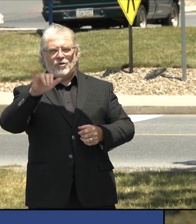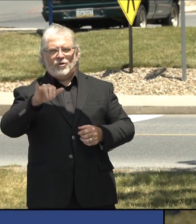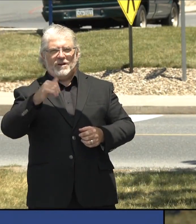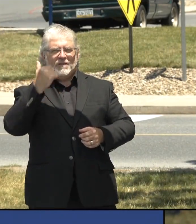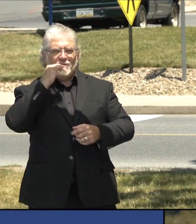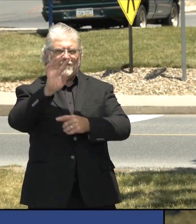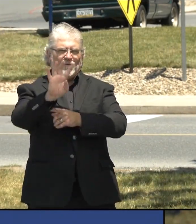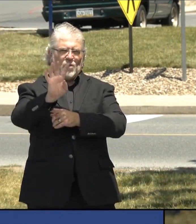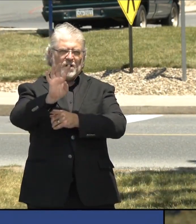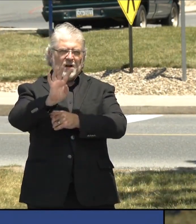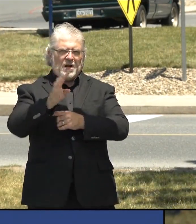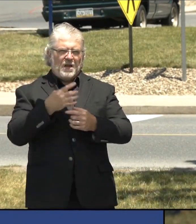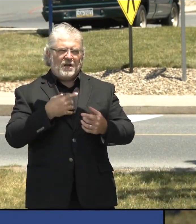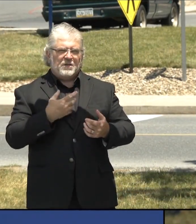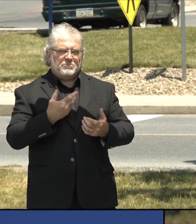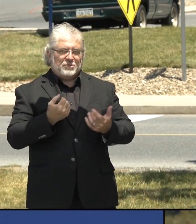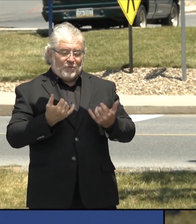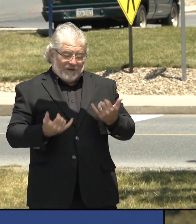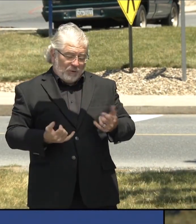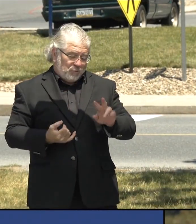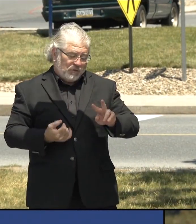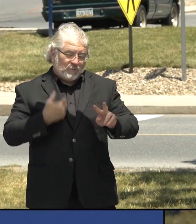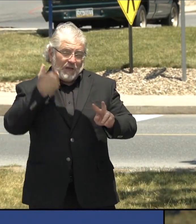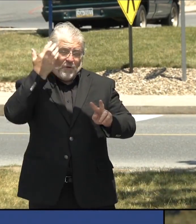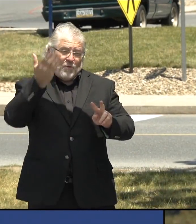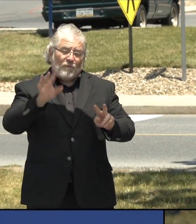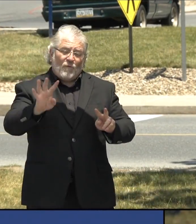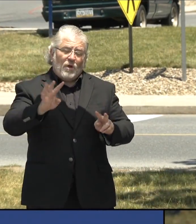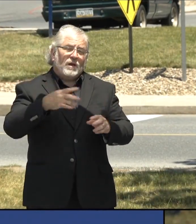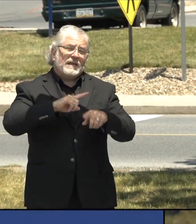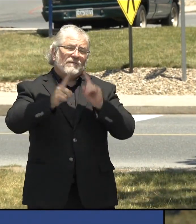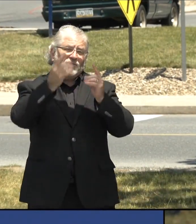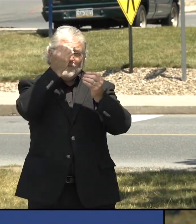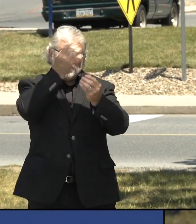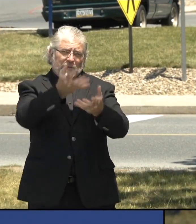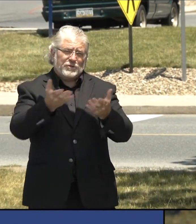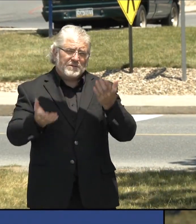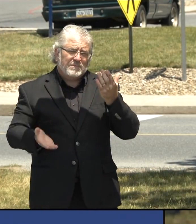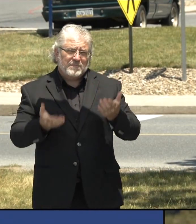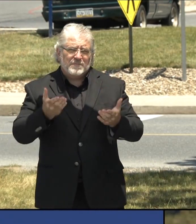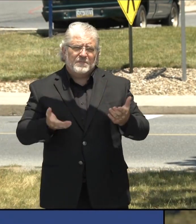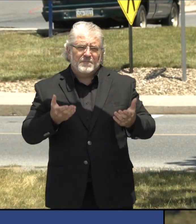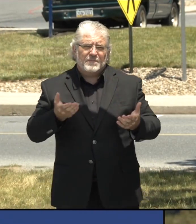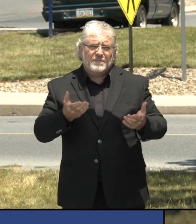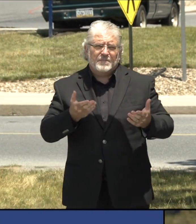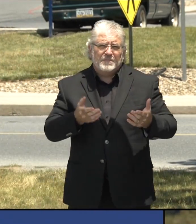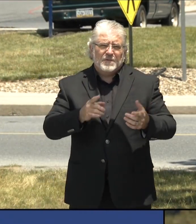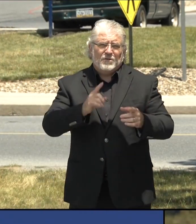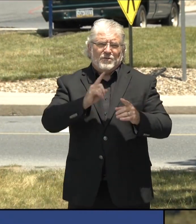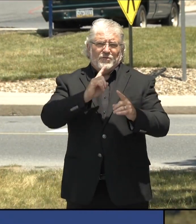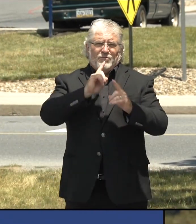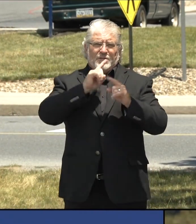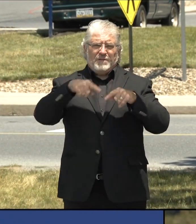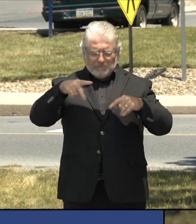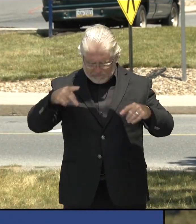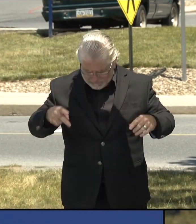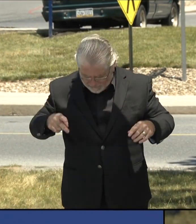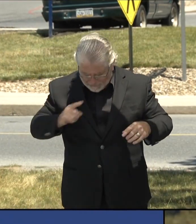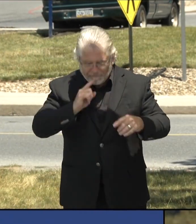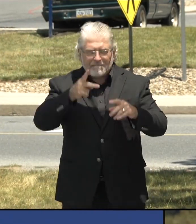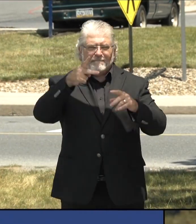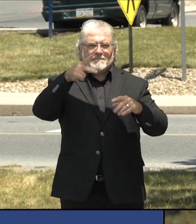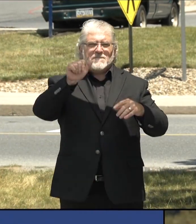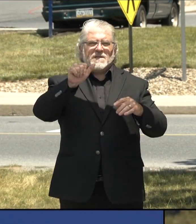uh, at two o'clock, but I might at four. I mean, he, he, he has, he will make that decision with their local authorities, with the mayor, et cetera,